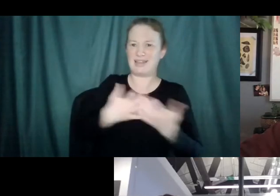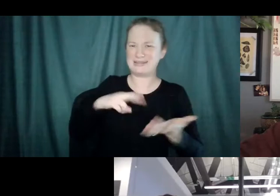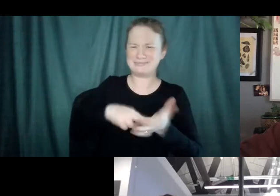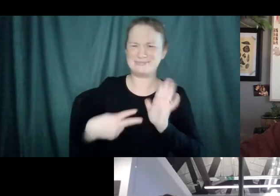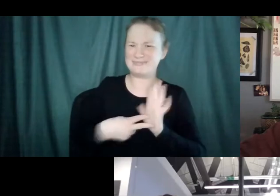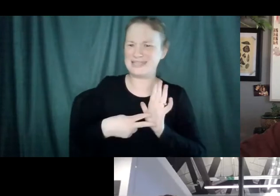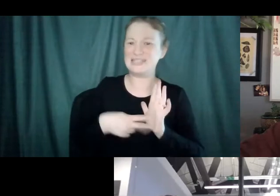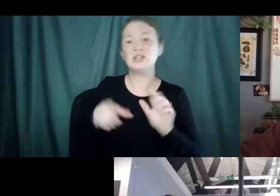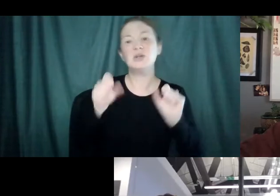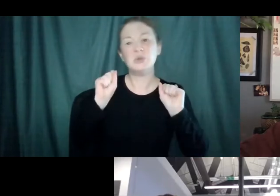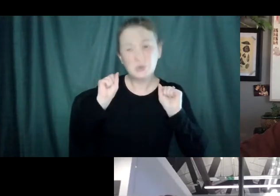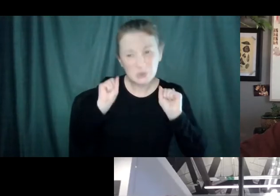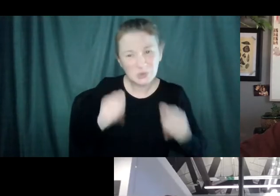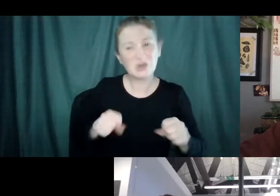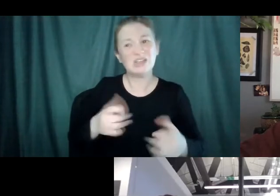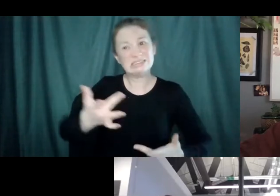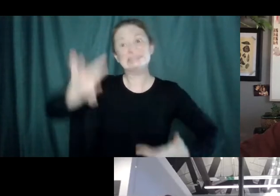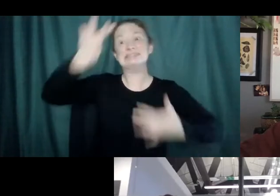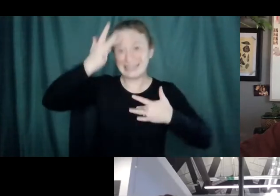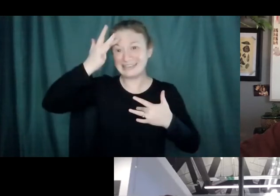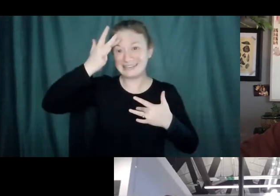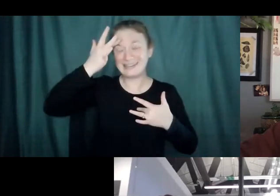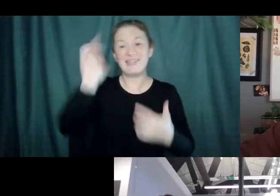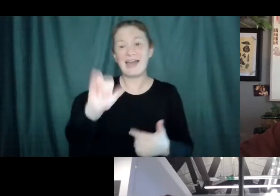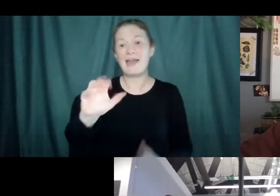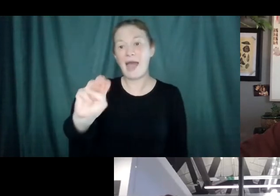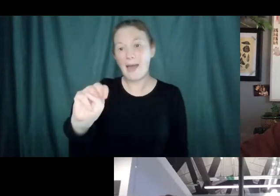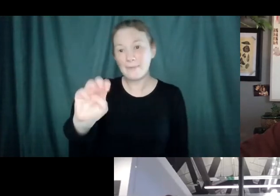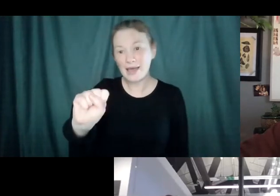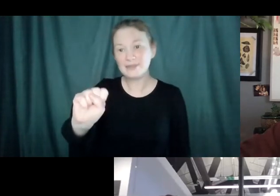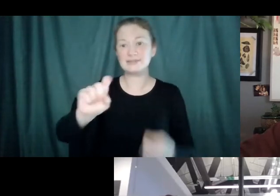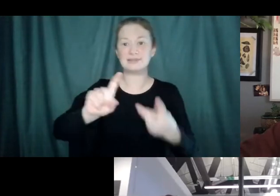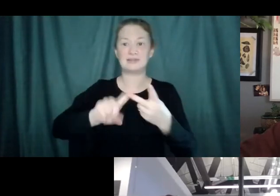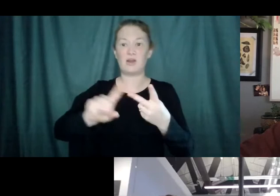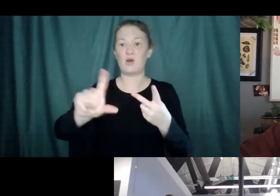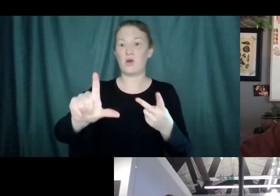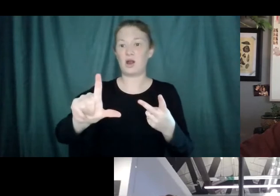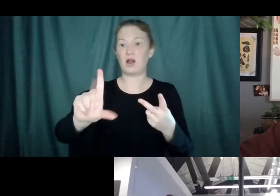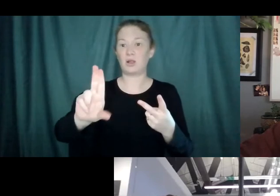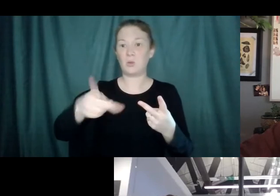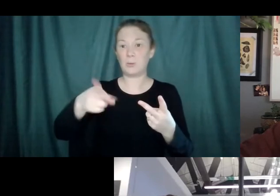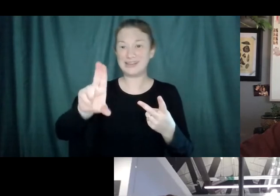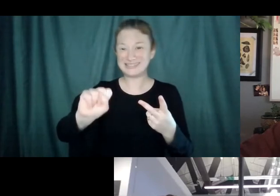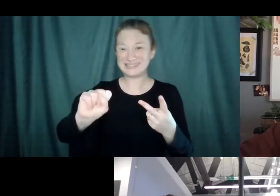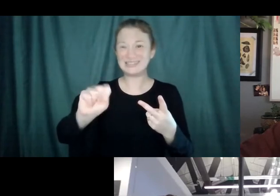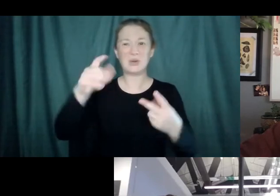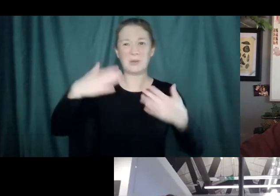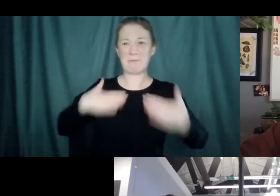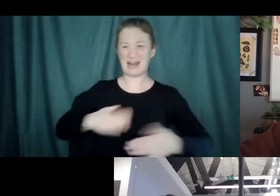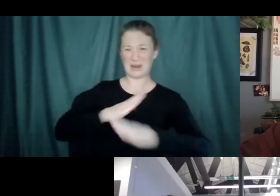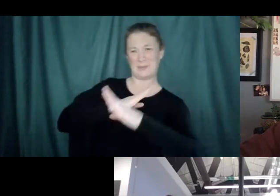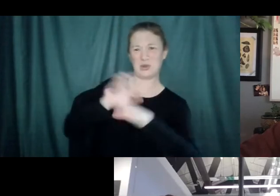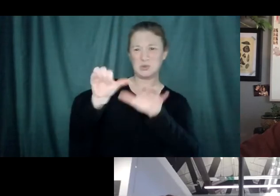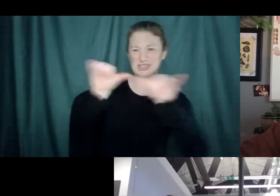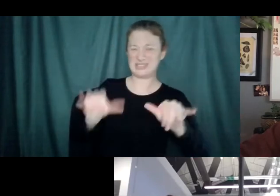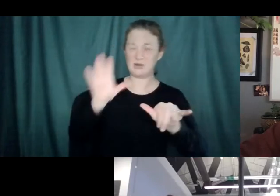developing an autoimmune disease, like multiple sclerosis or lupus, where your immune system will go haywire, and it will start to attack the rest of